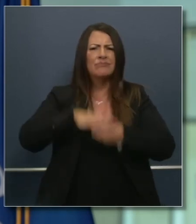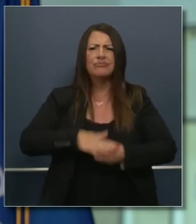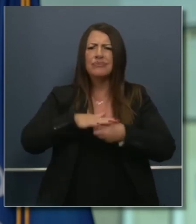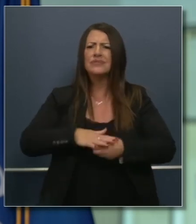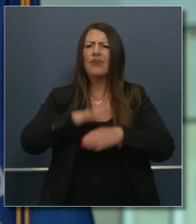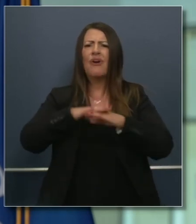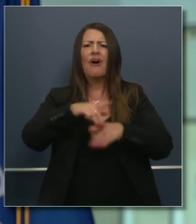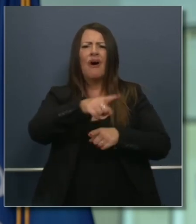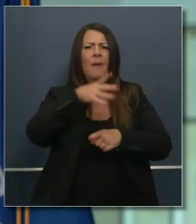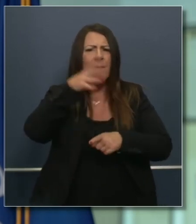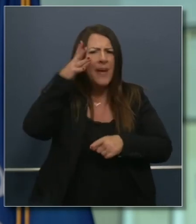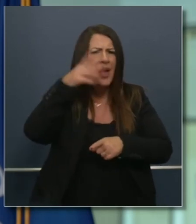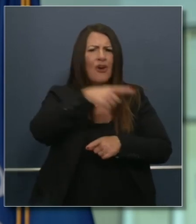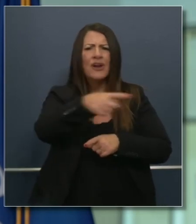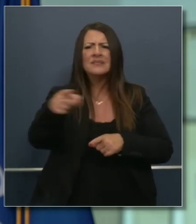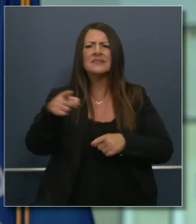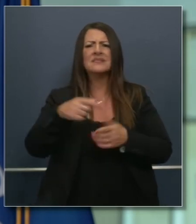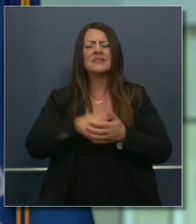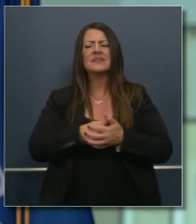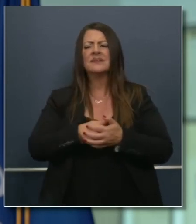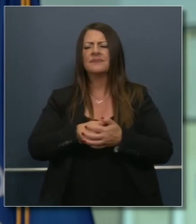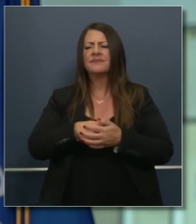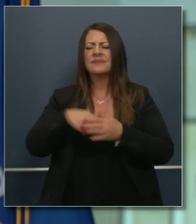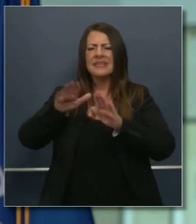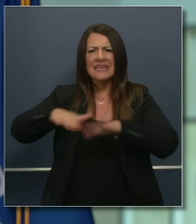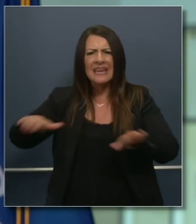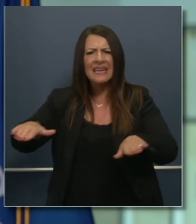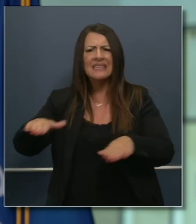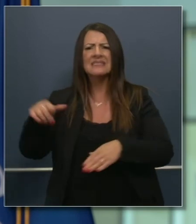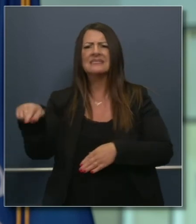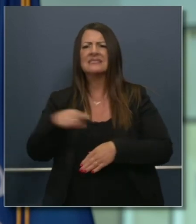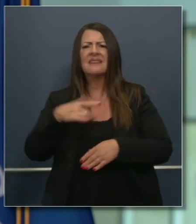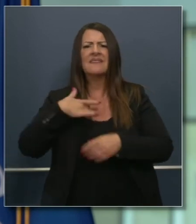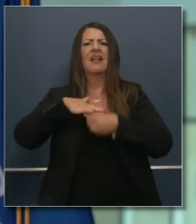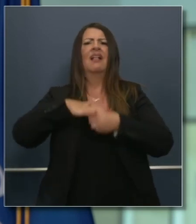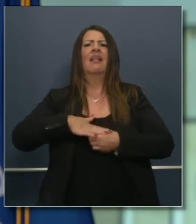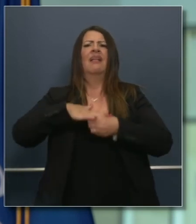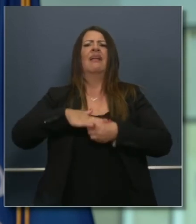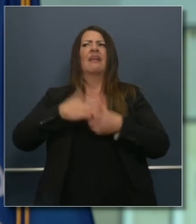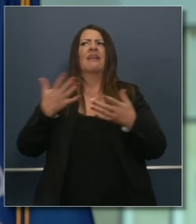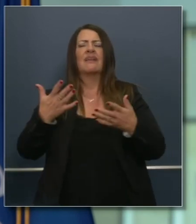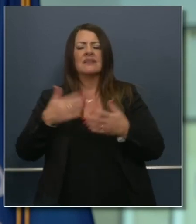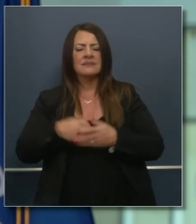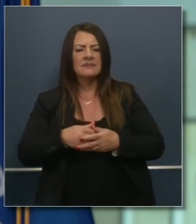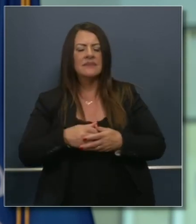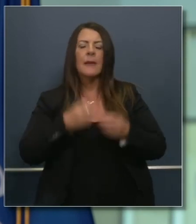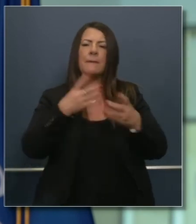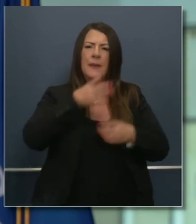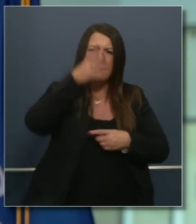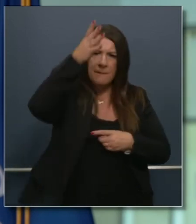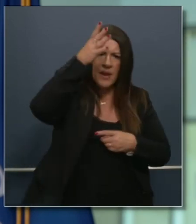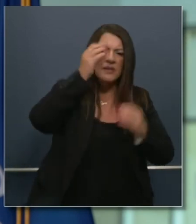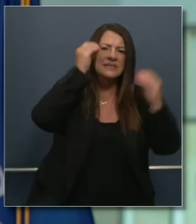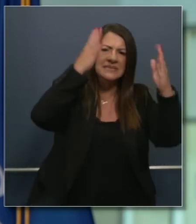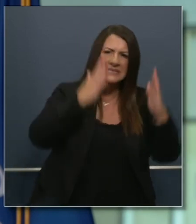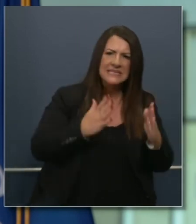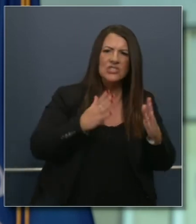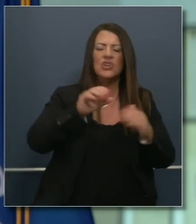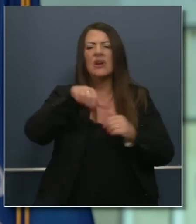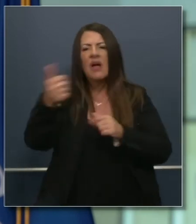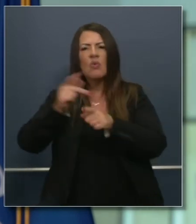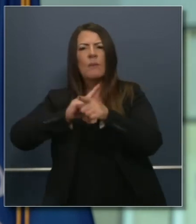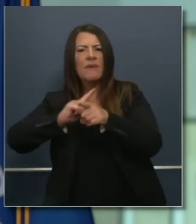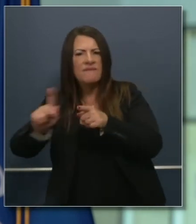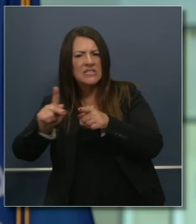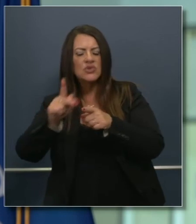on students, these kids, our kids themselves, and our teachers and paraprofessionals and others.